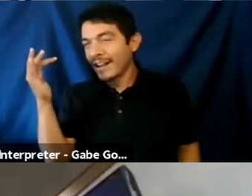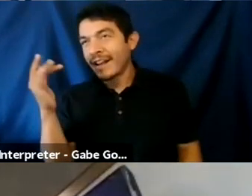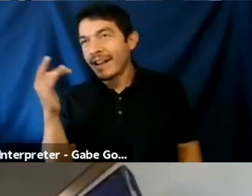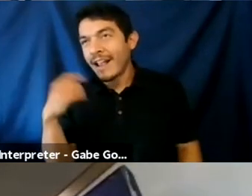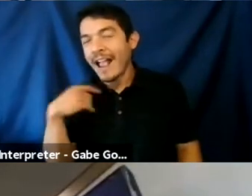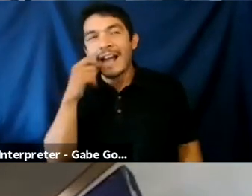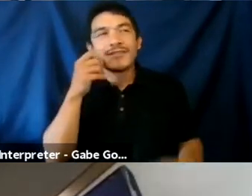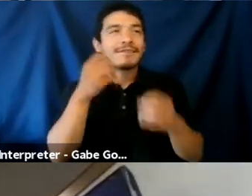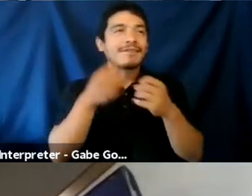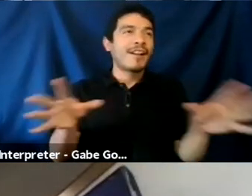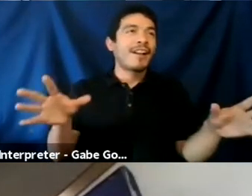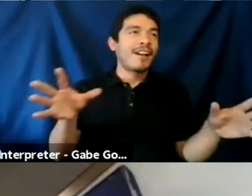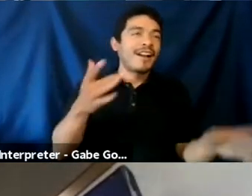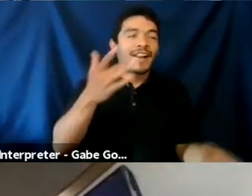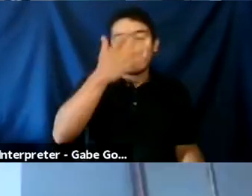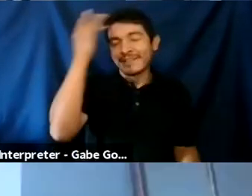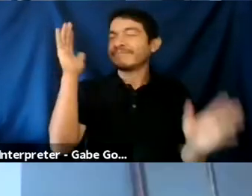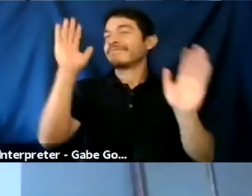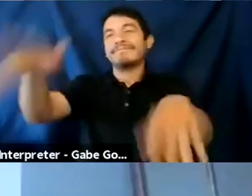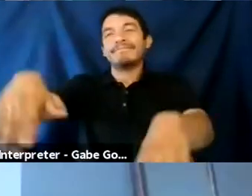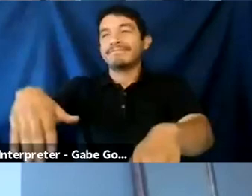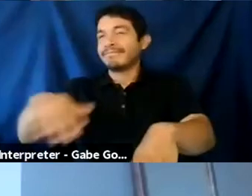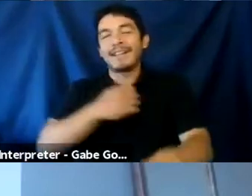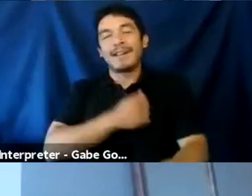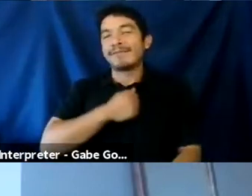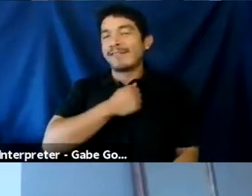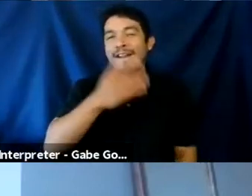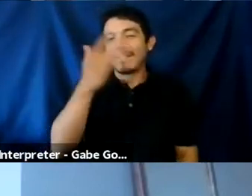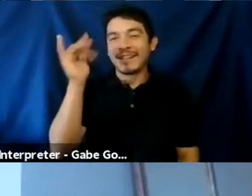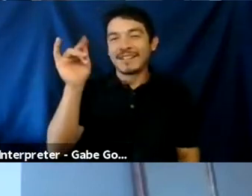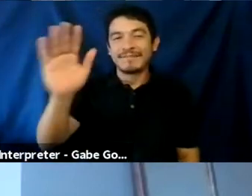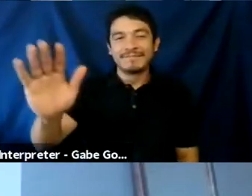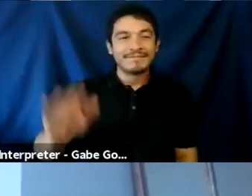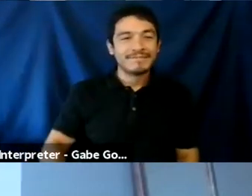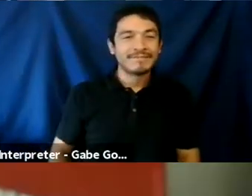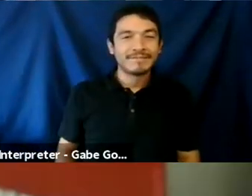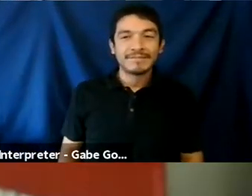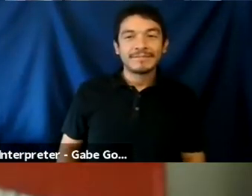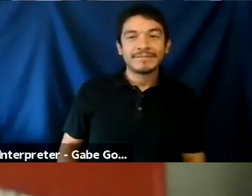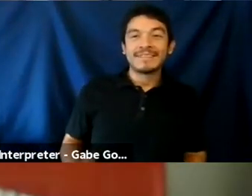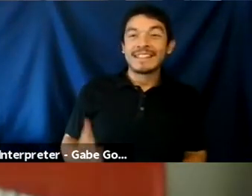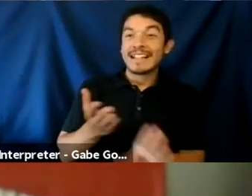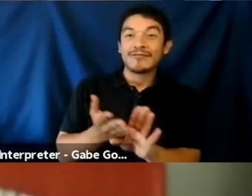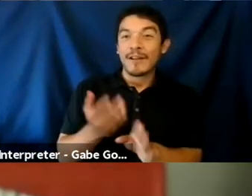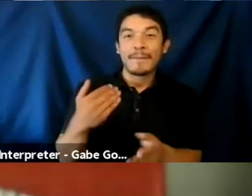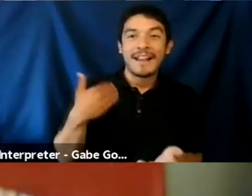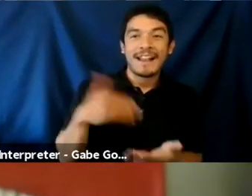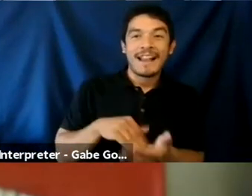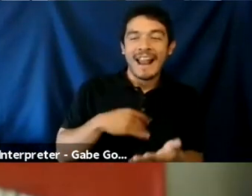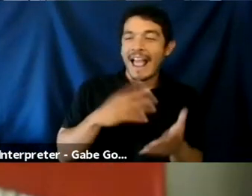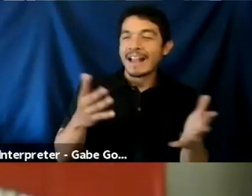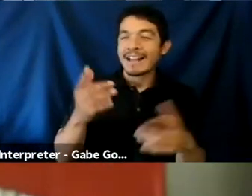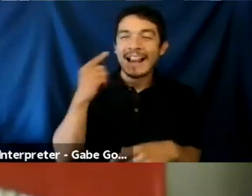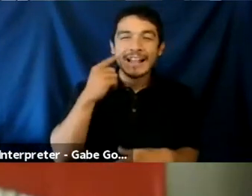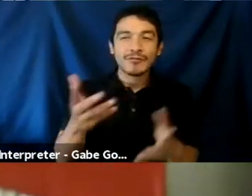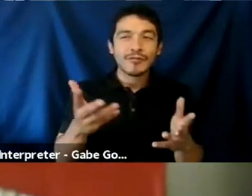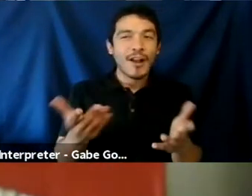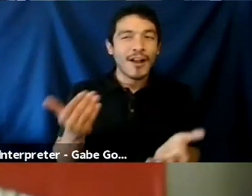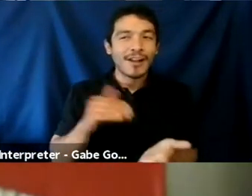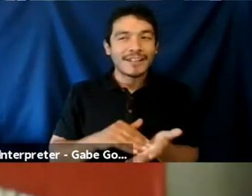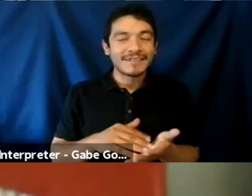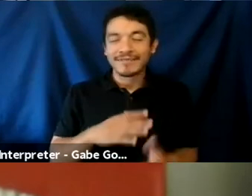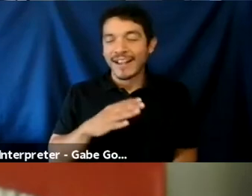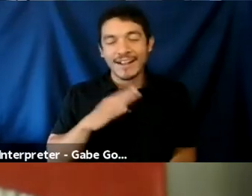just lost it. I just, nevermind. Nevermind. I've just been there. Interrupt again. I can listen to you talk all day. Um,